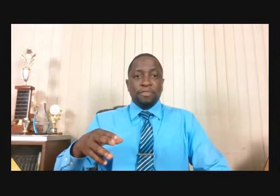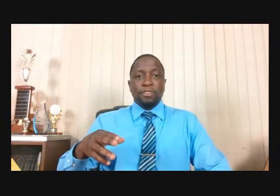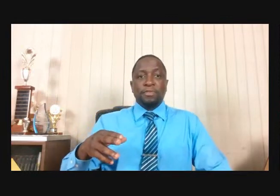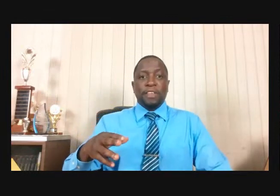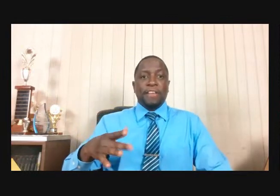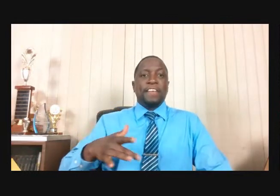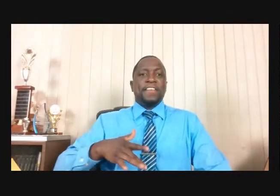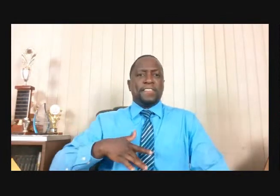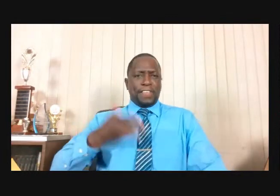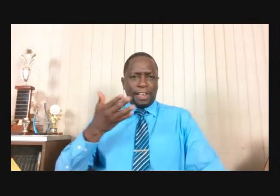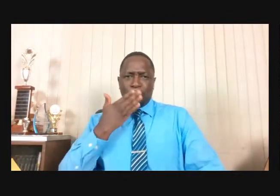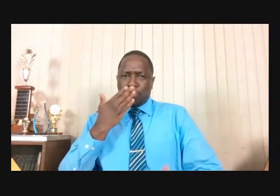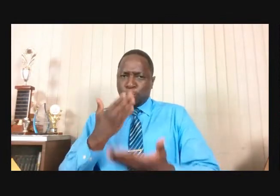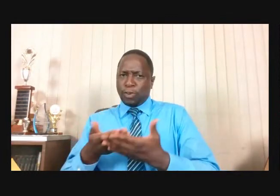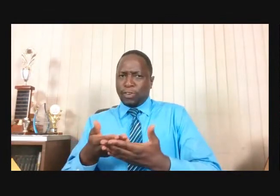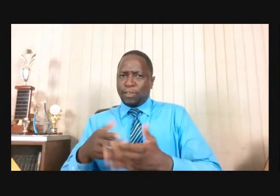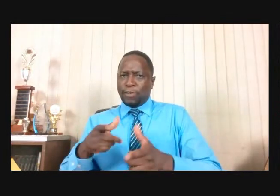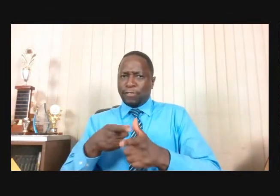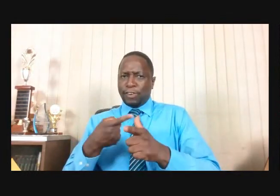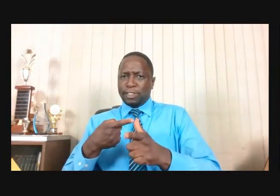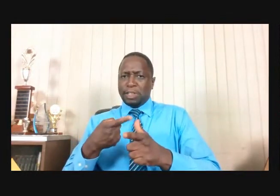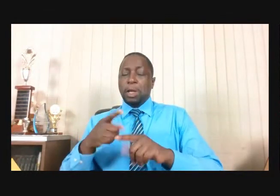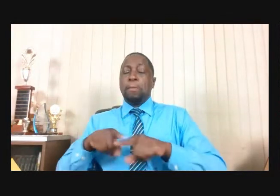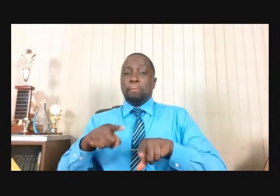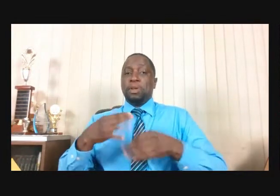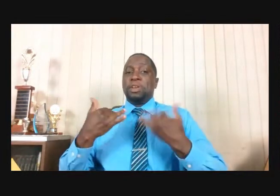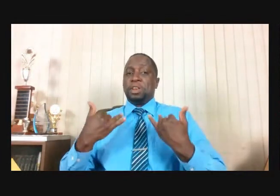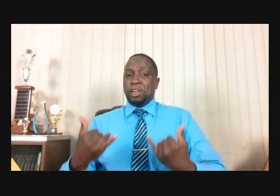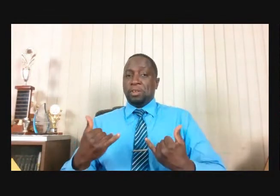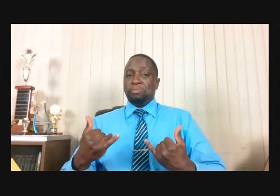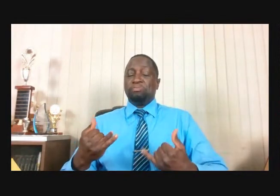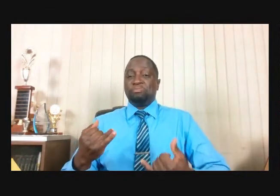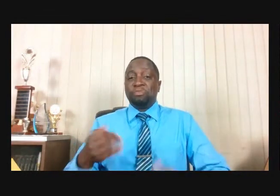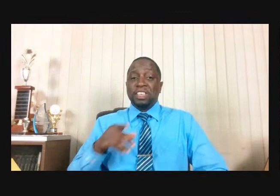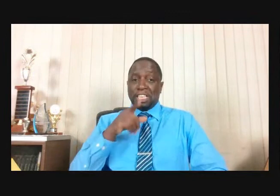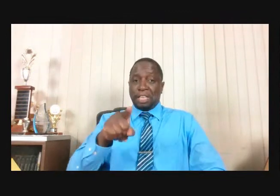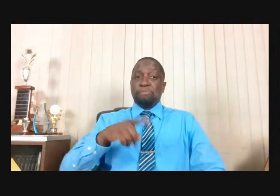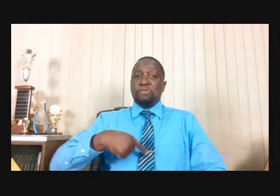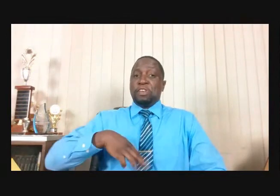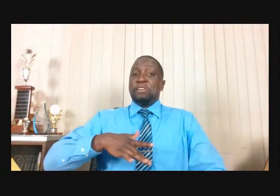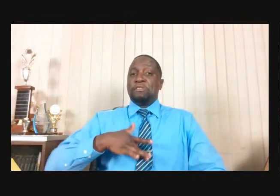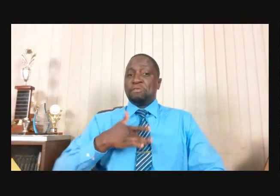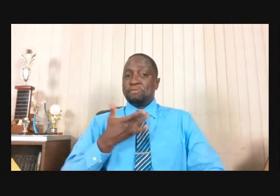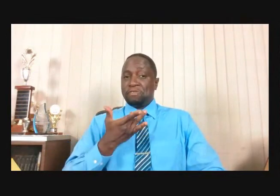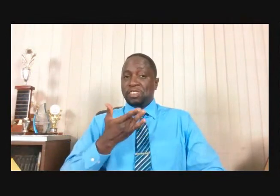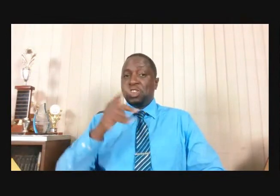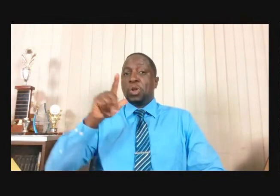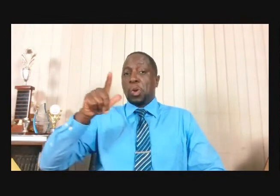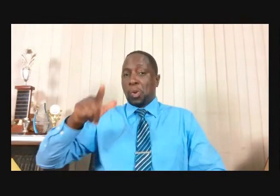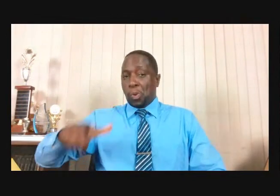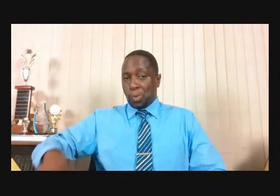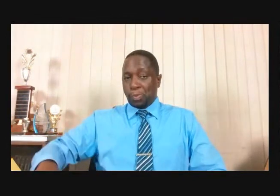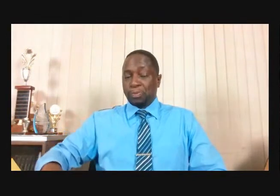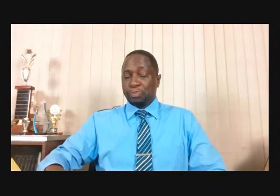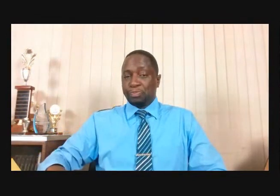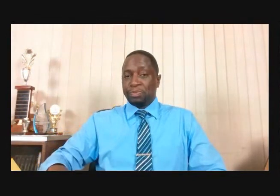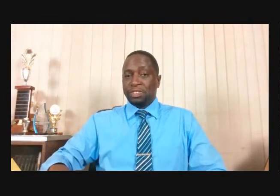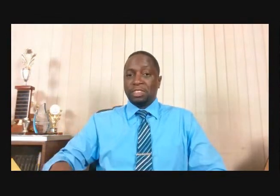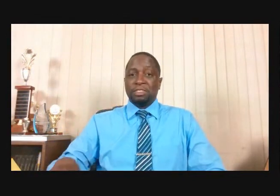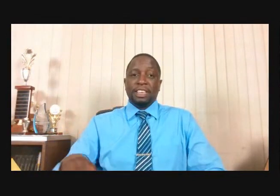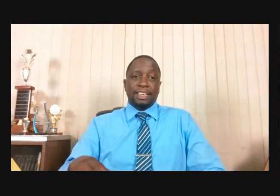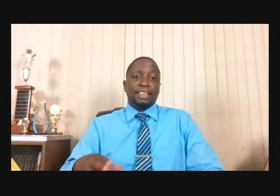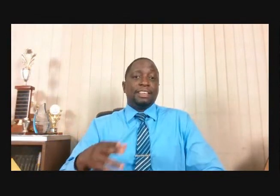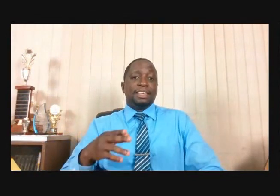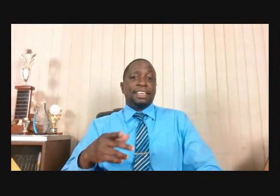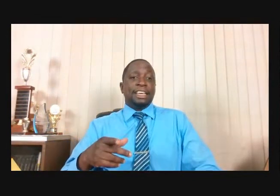Pleasure In Usual Activities Elijah Enjoyed Going In The Wilderness And Going On